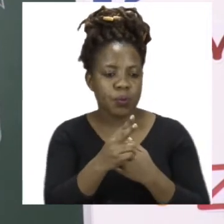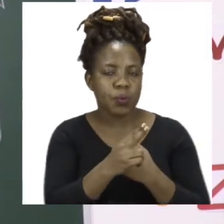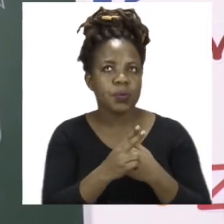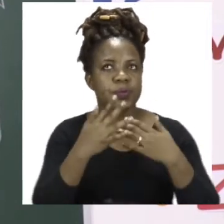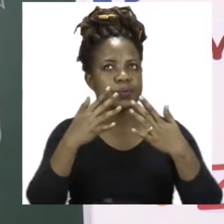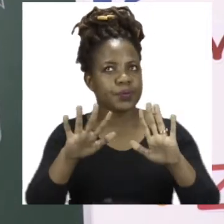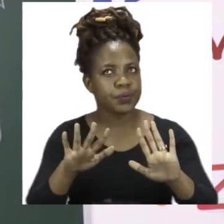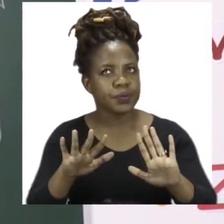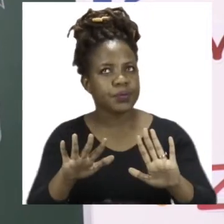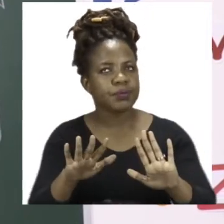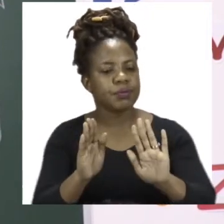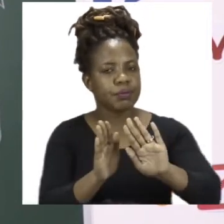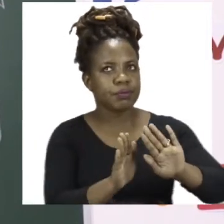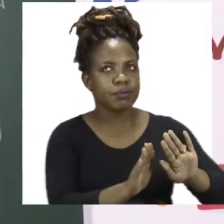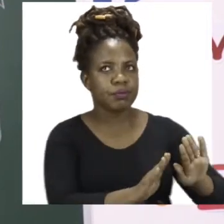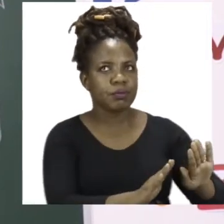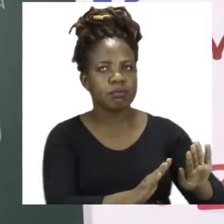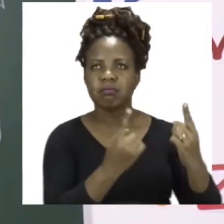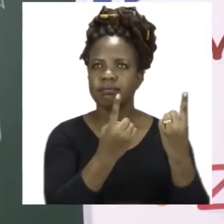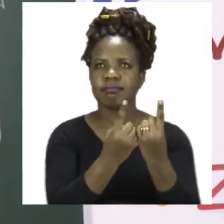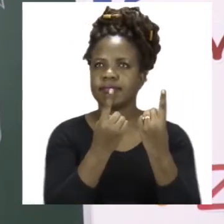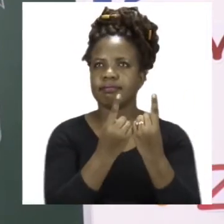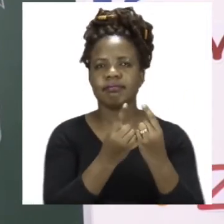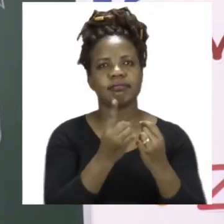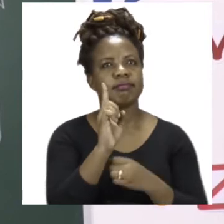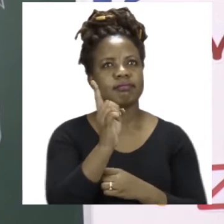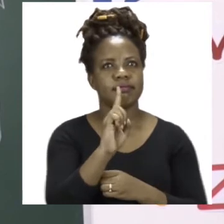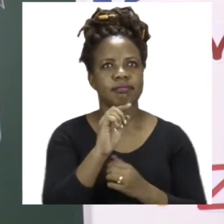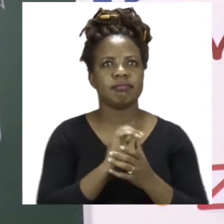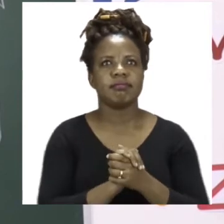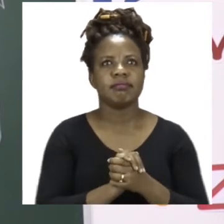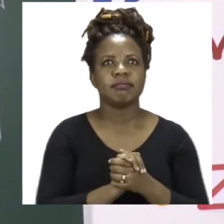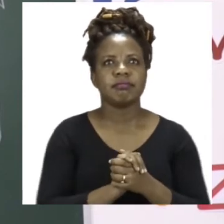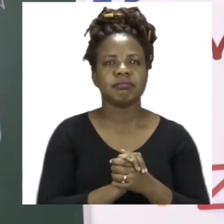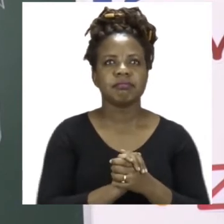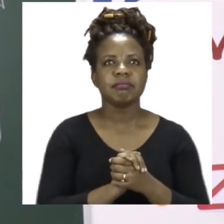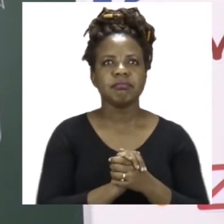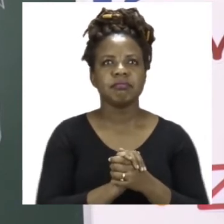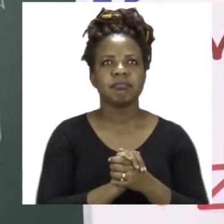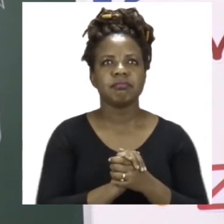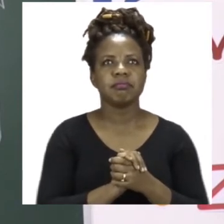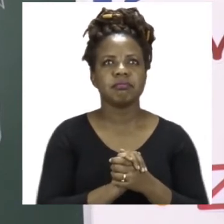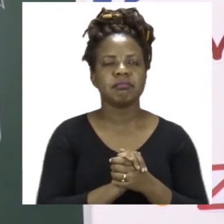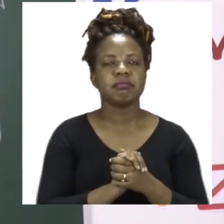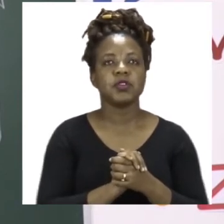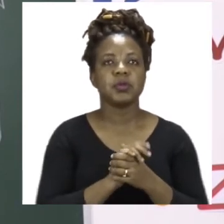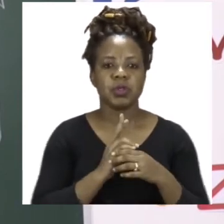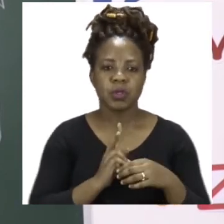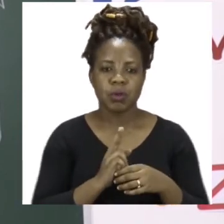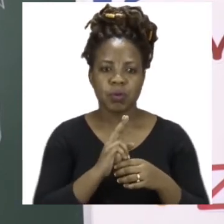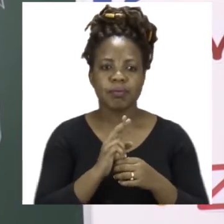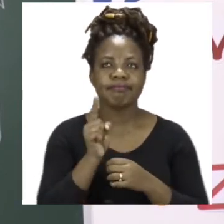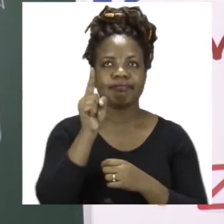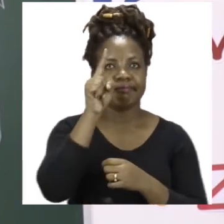a toy. Once you are done cutting out your squares. Oh, this one says circle.